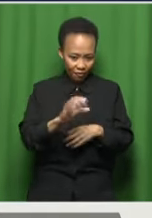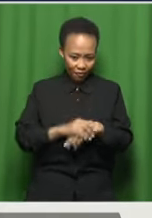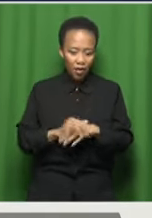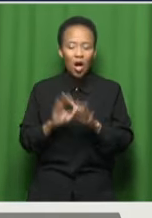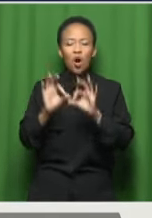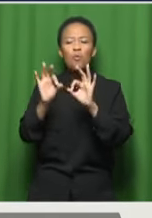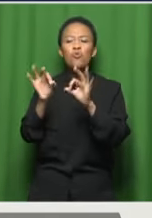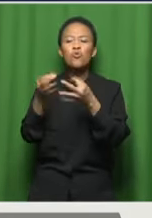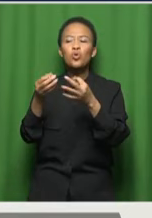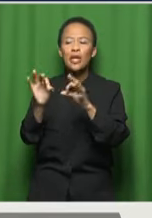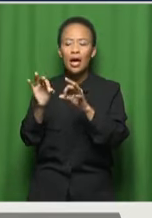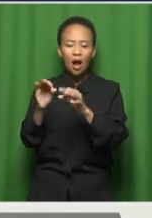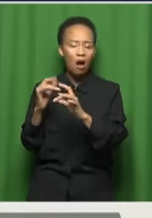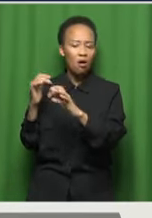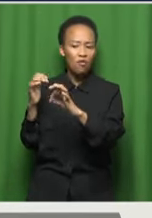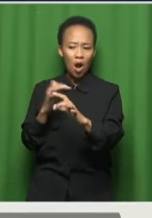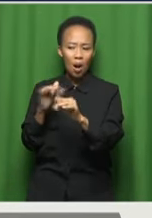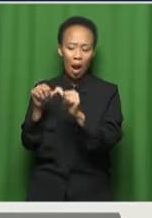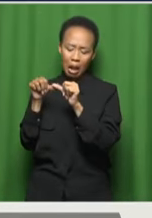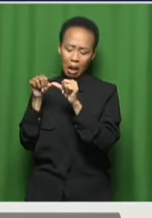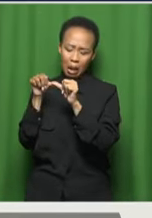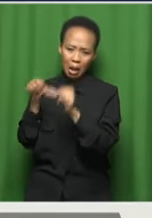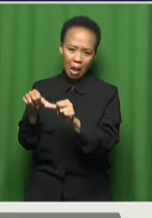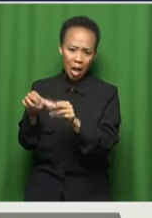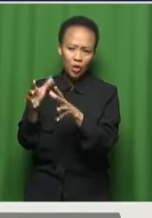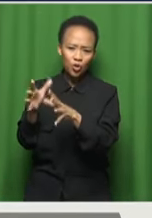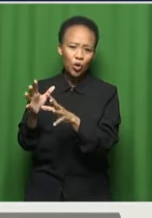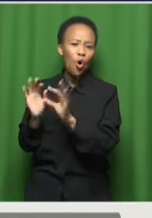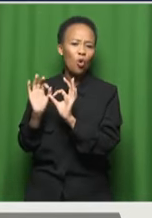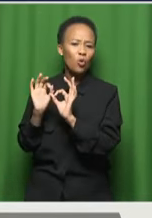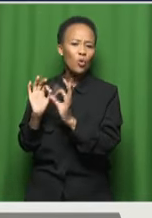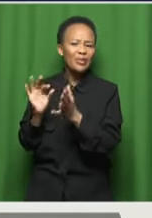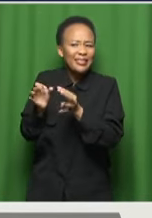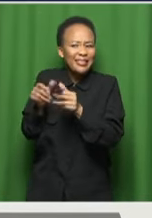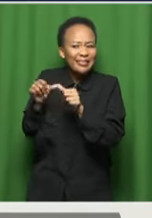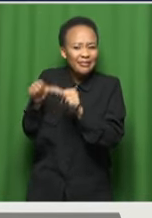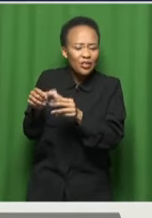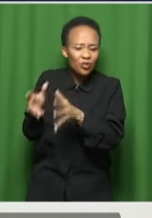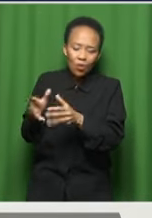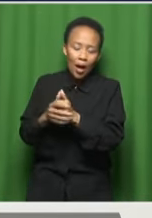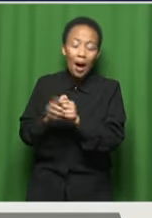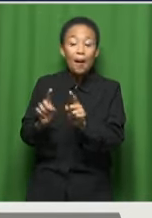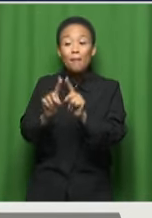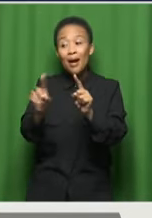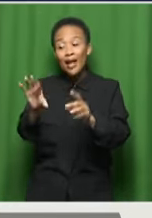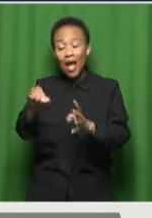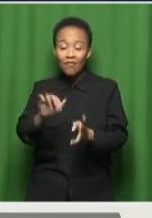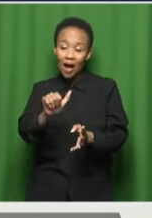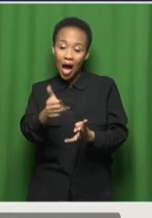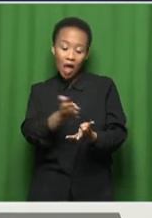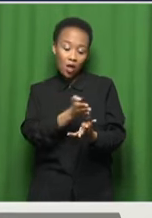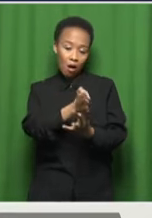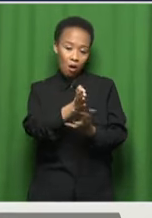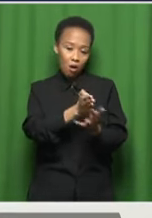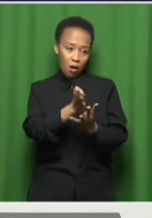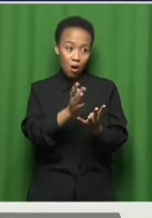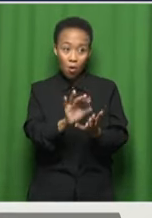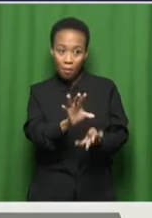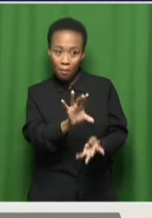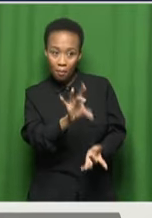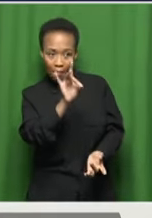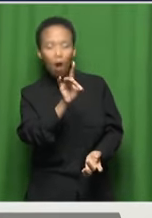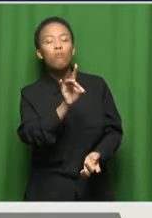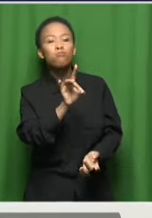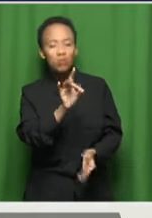purest form. But at the same time, there are roots to everything that we find. And there's, like, adding on to that. So